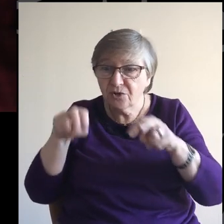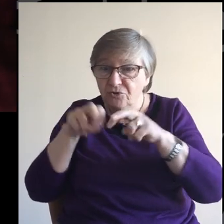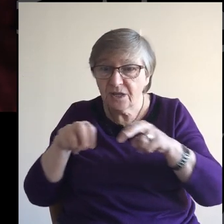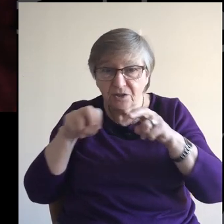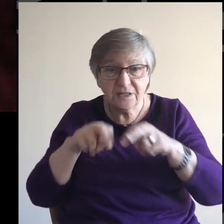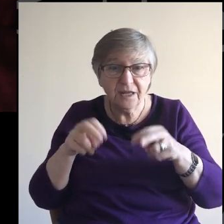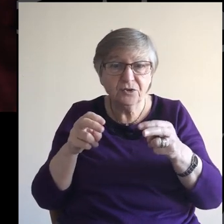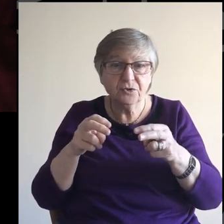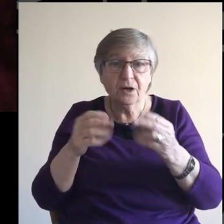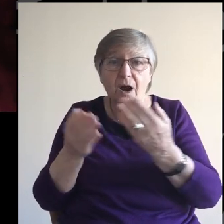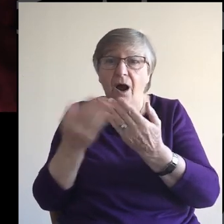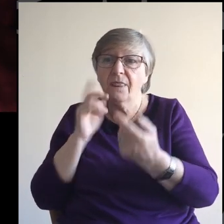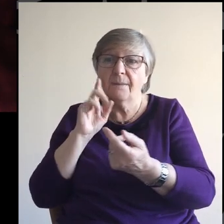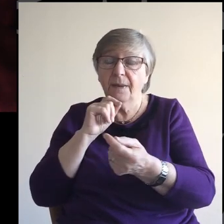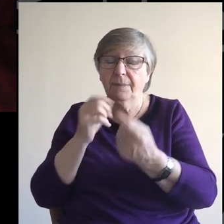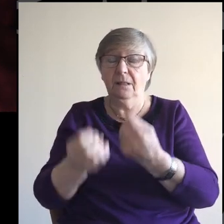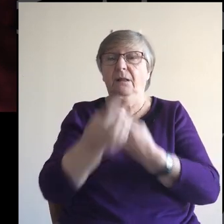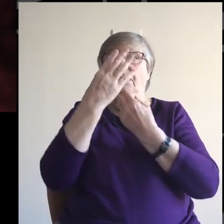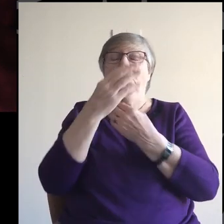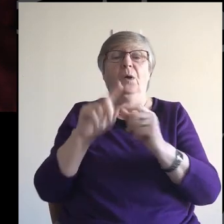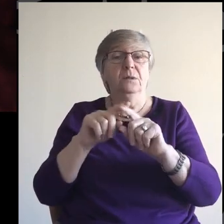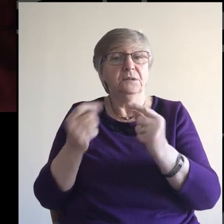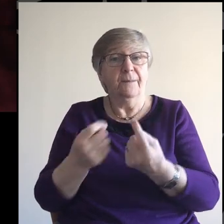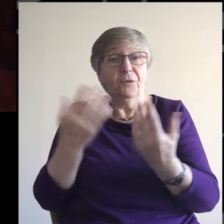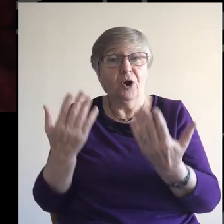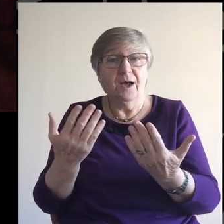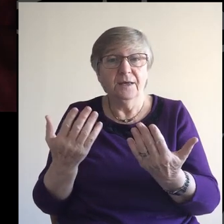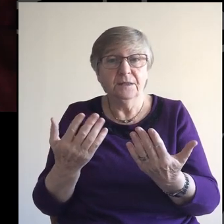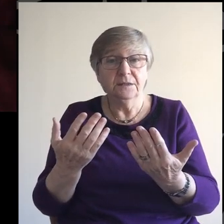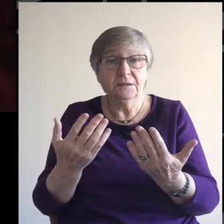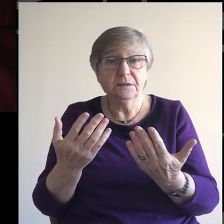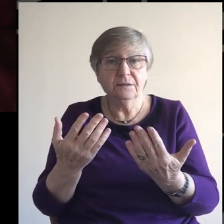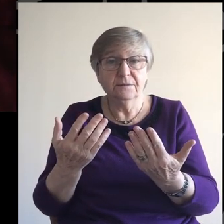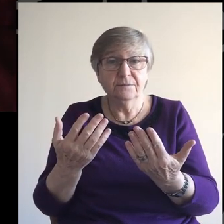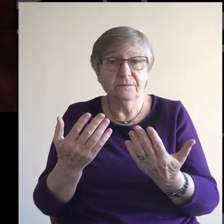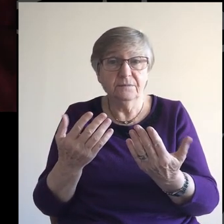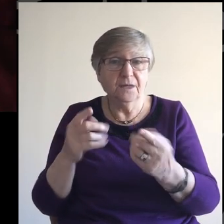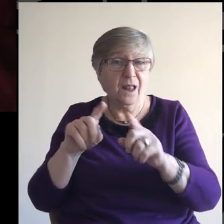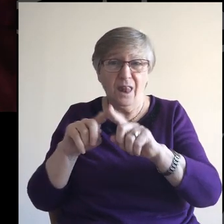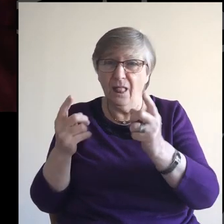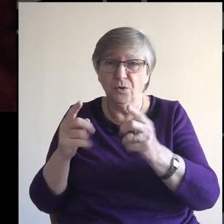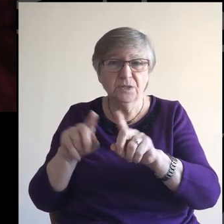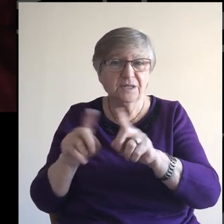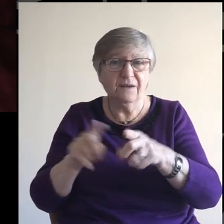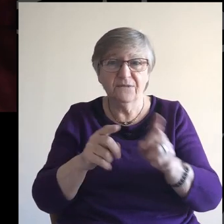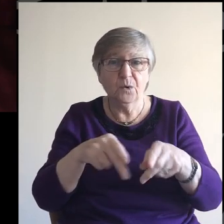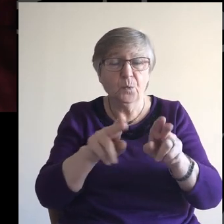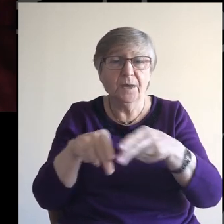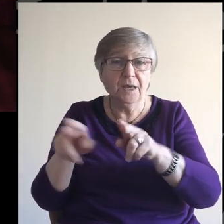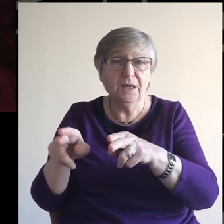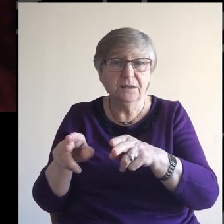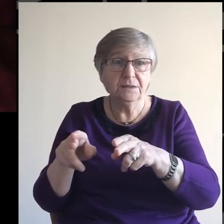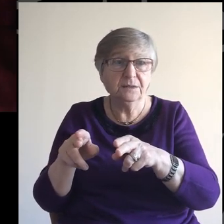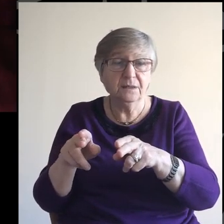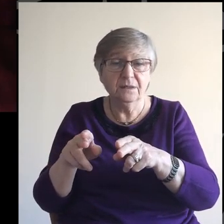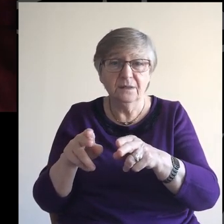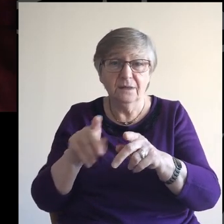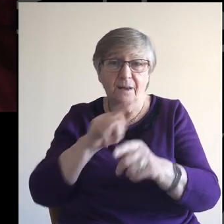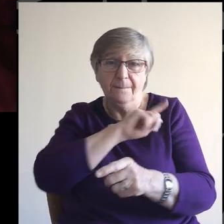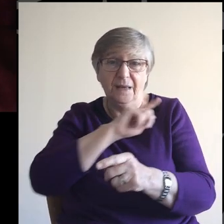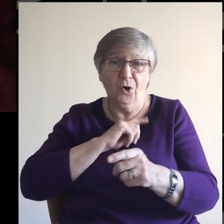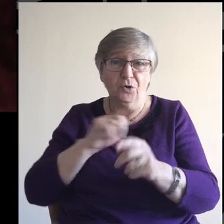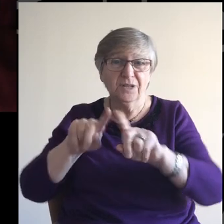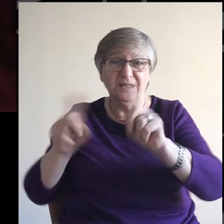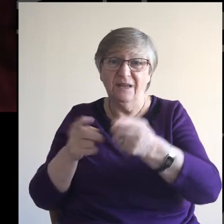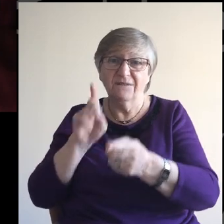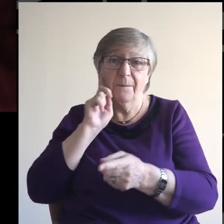and try and try. Other people, just comes quite out of the blue and everything in between. There are almost as many different ways of finding Jesus